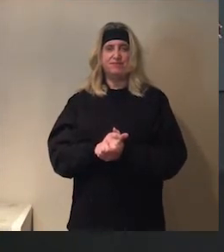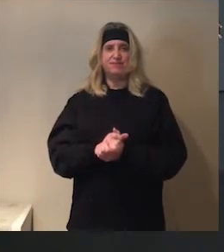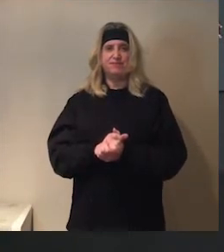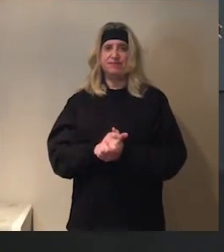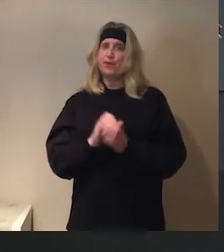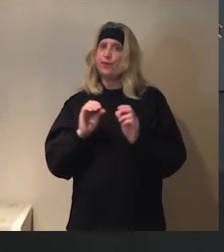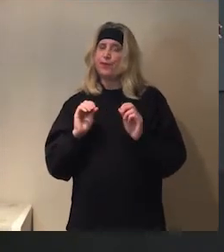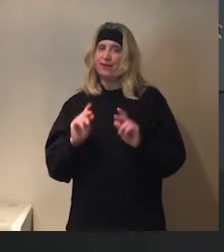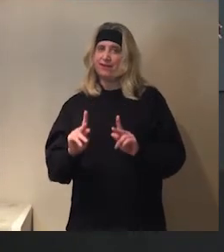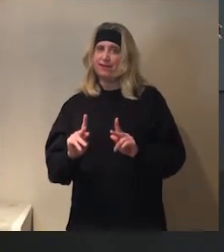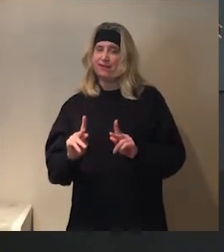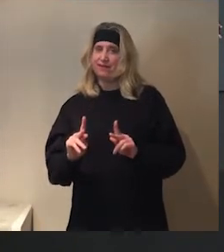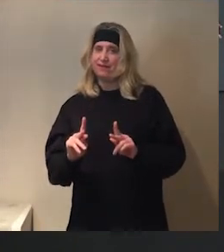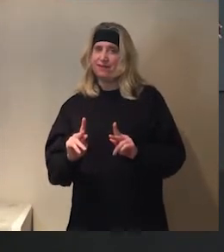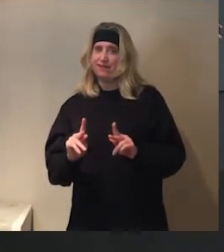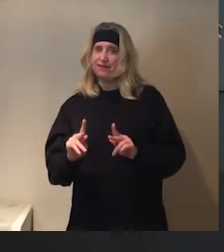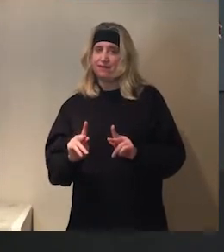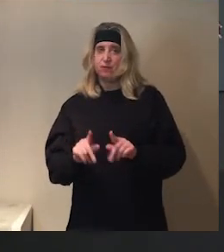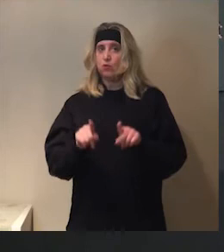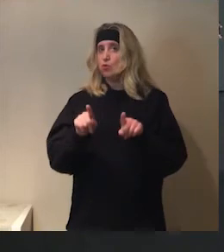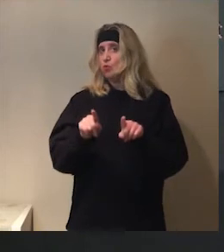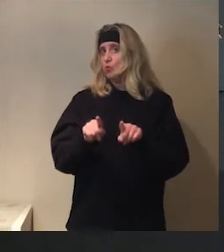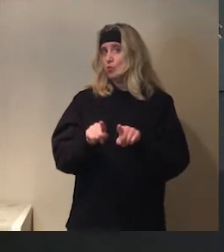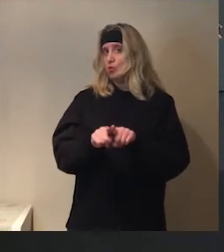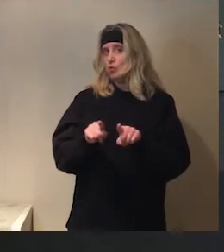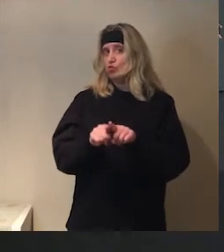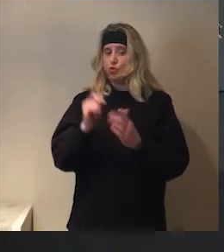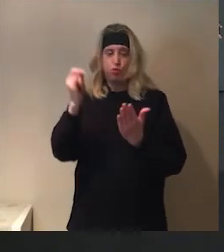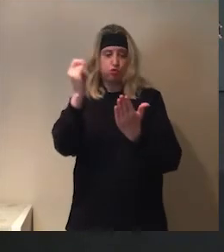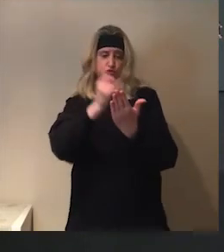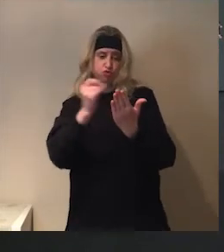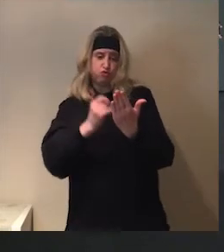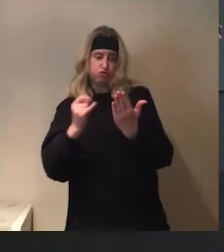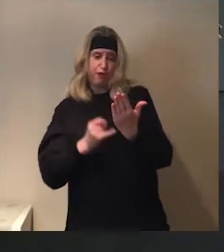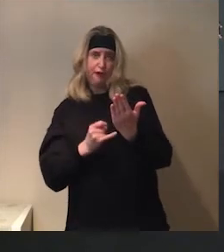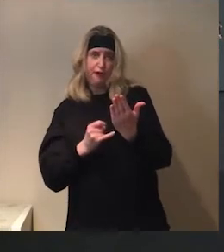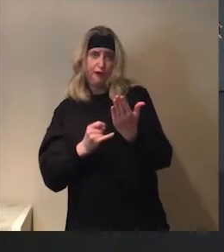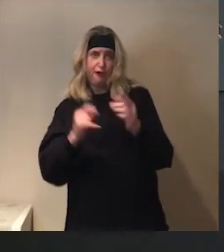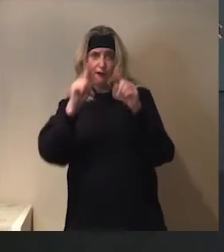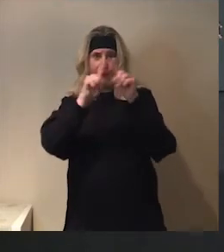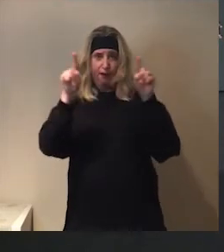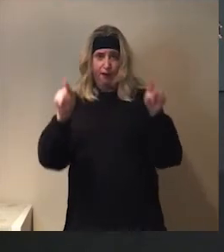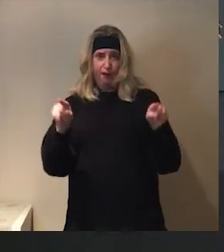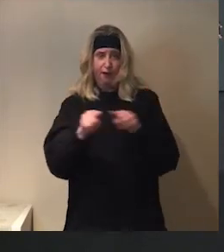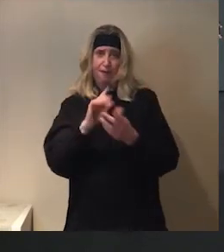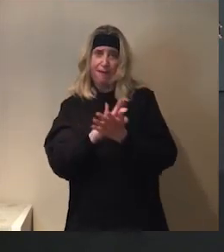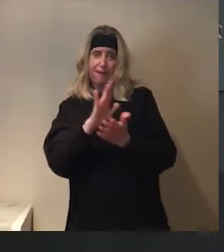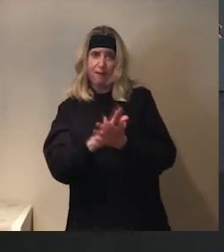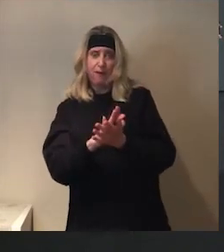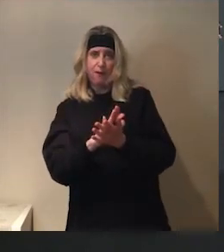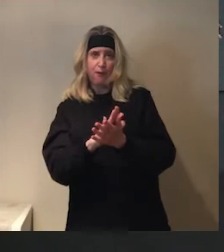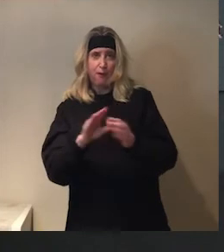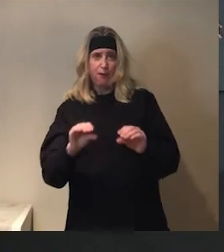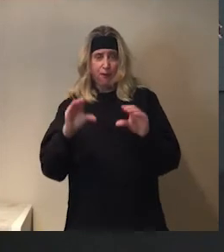Okay. You can also draw on the cardboard if you like. Oh,